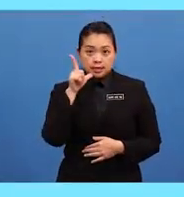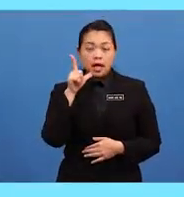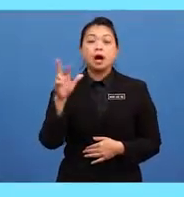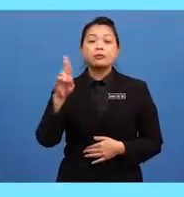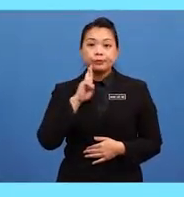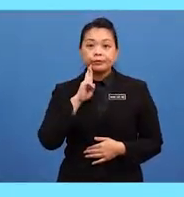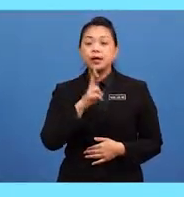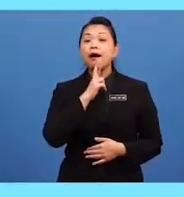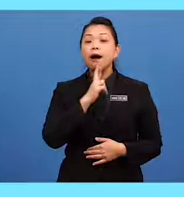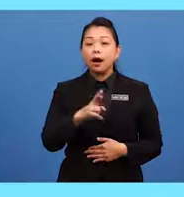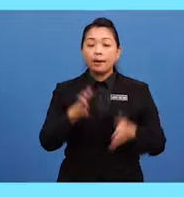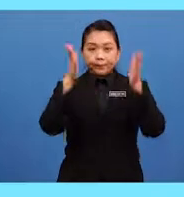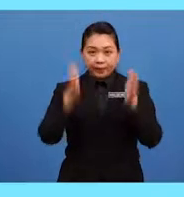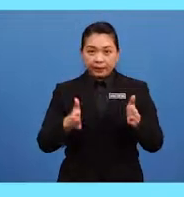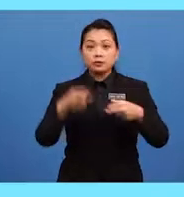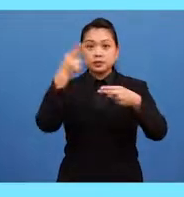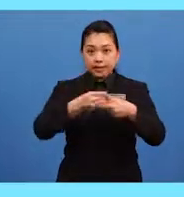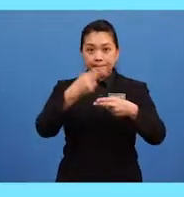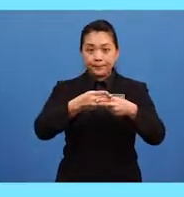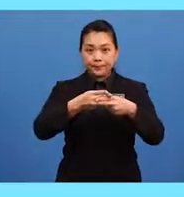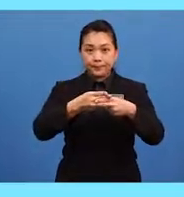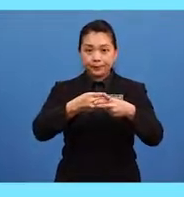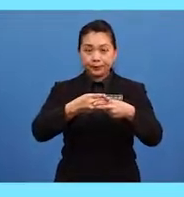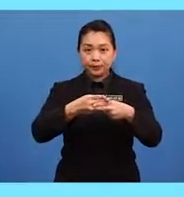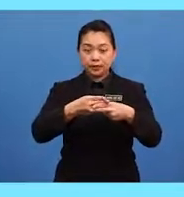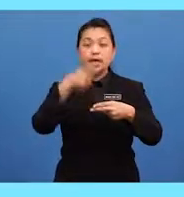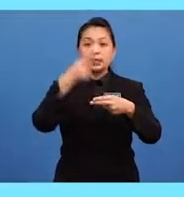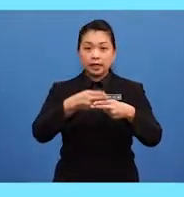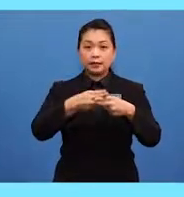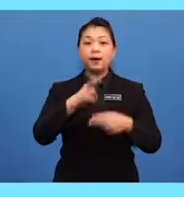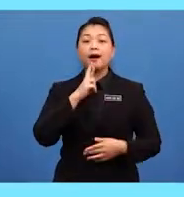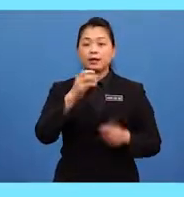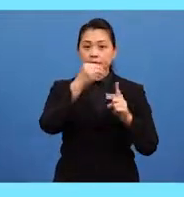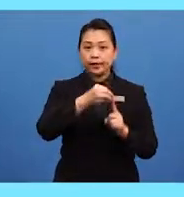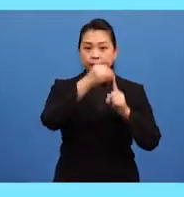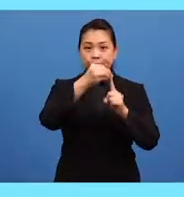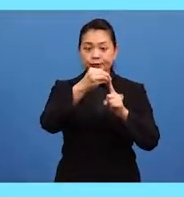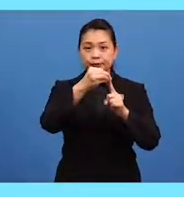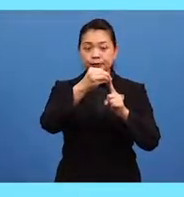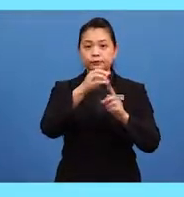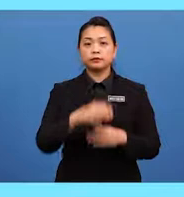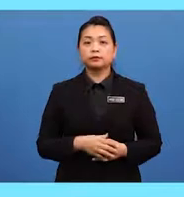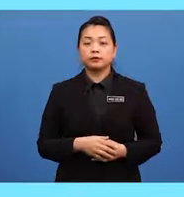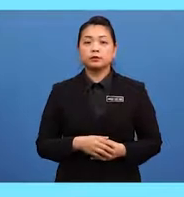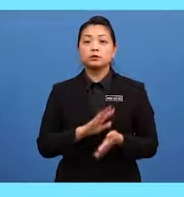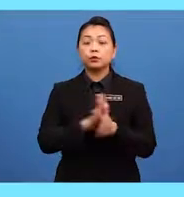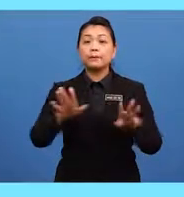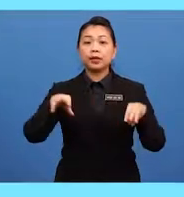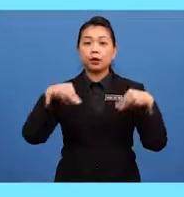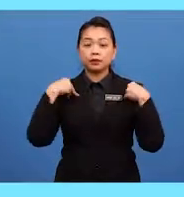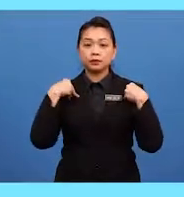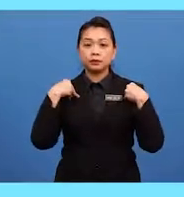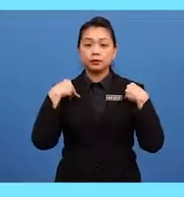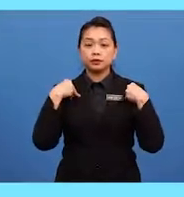names. Because their names are special, they belong to another subgroup of nouns known